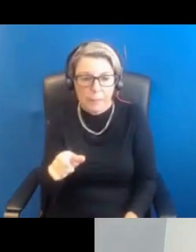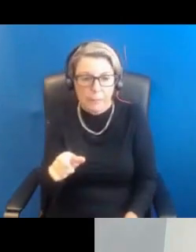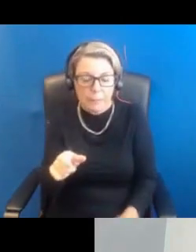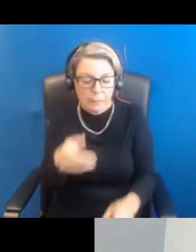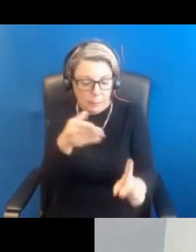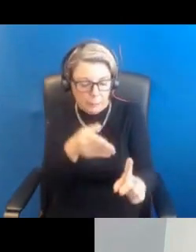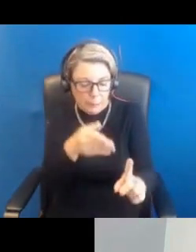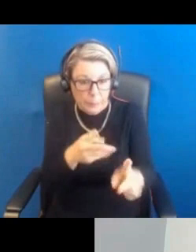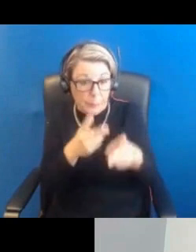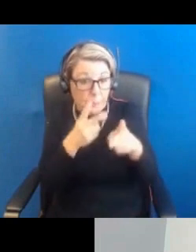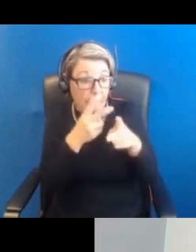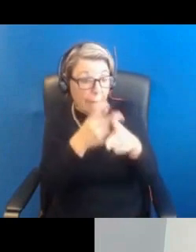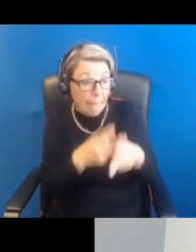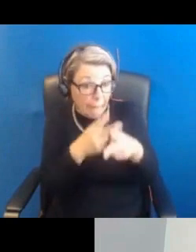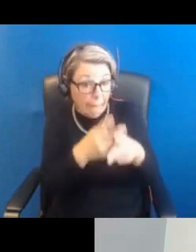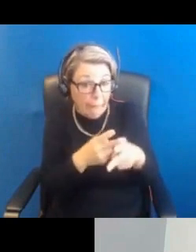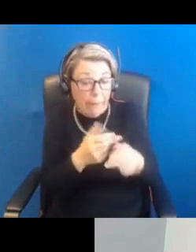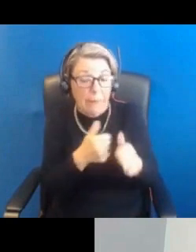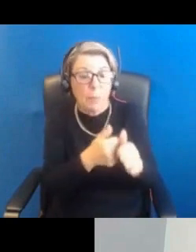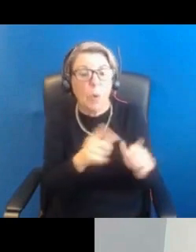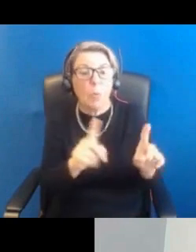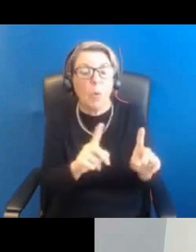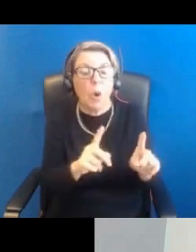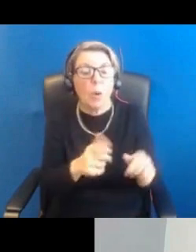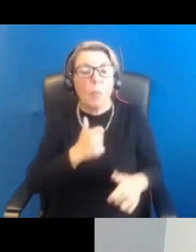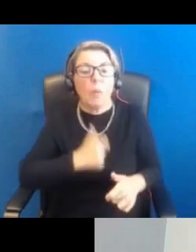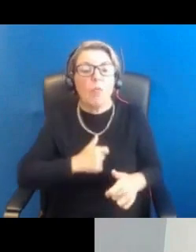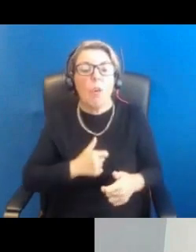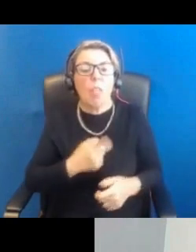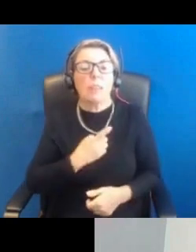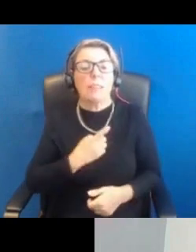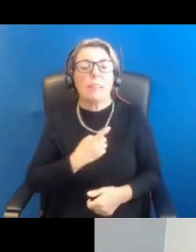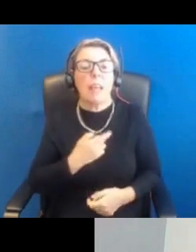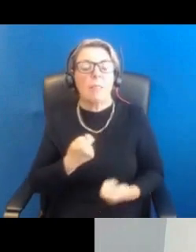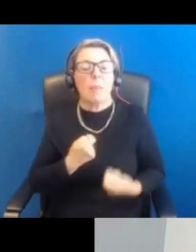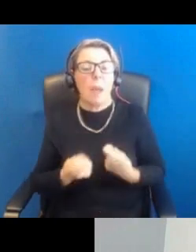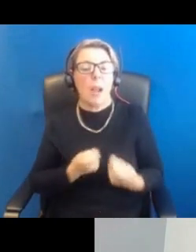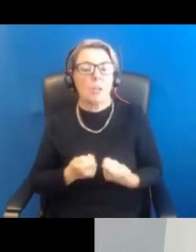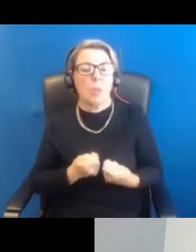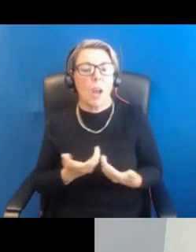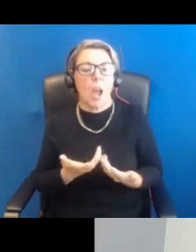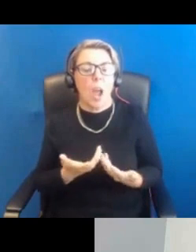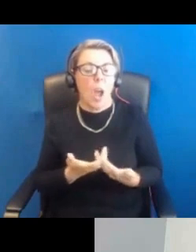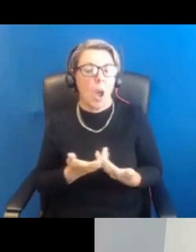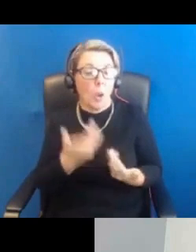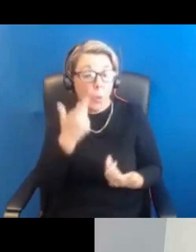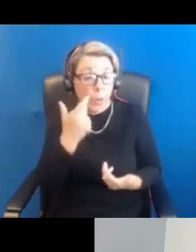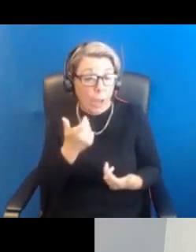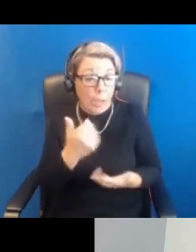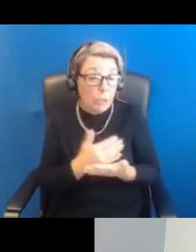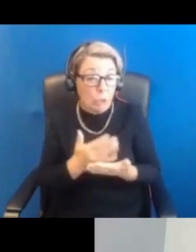and support and maybe the role of self-management and shared decision-making in